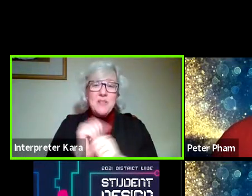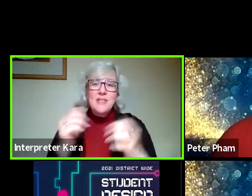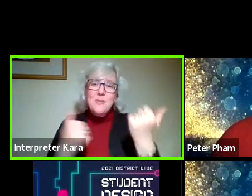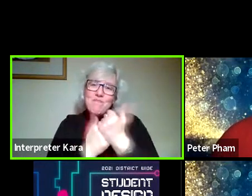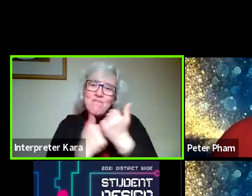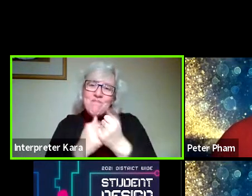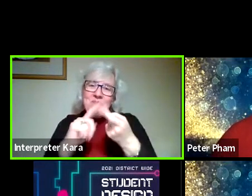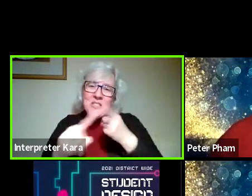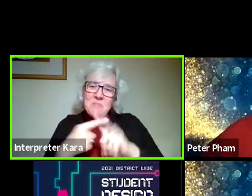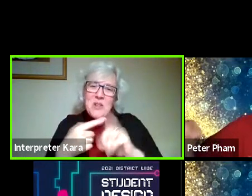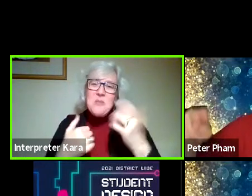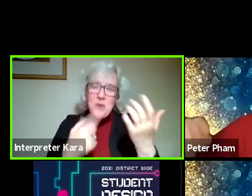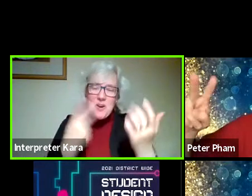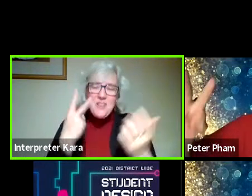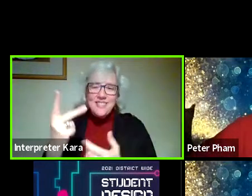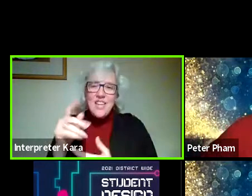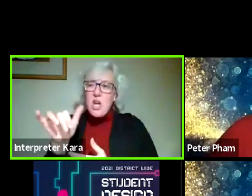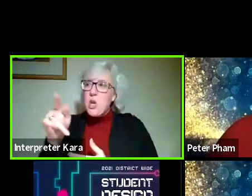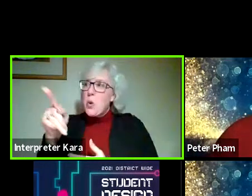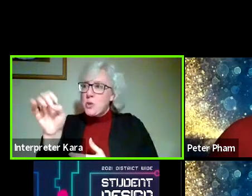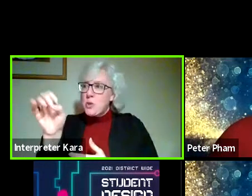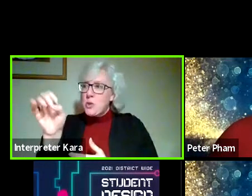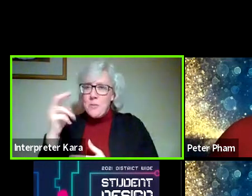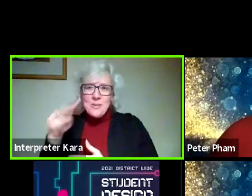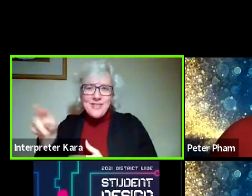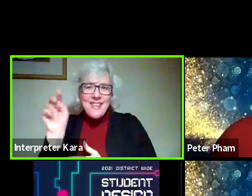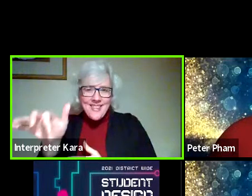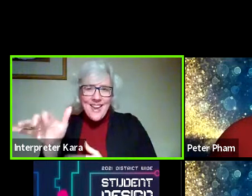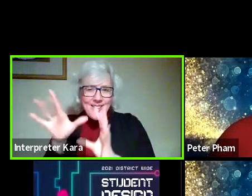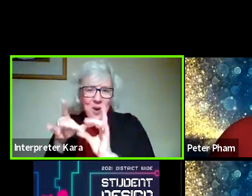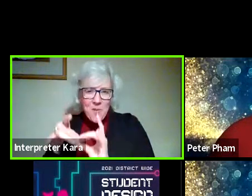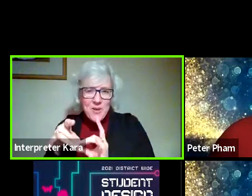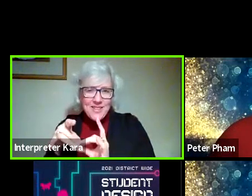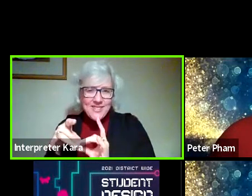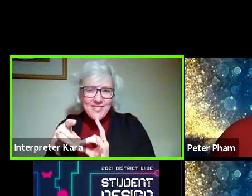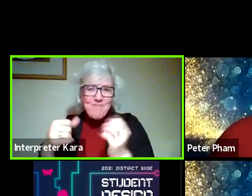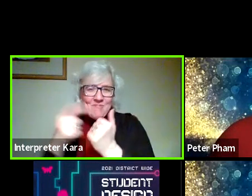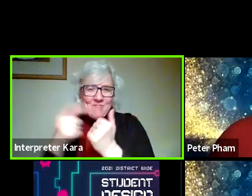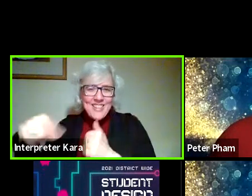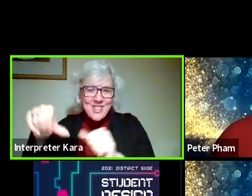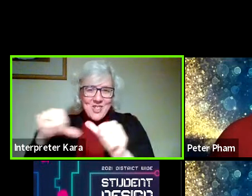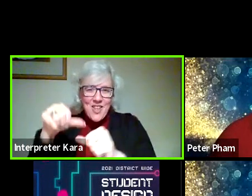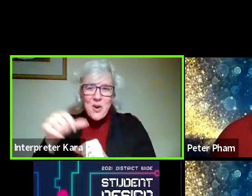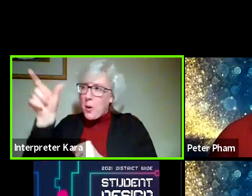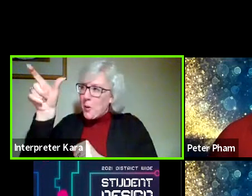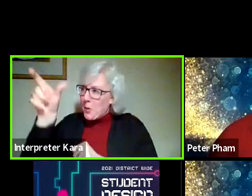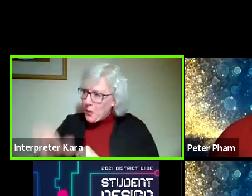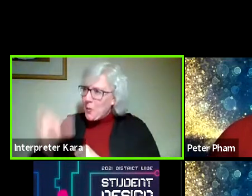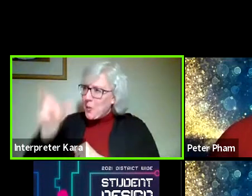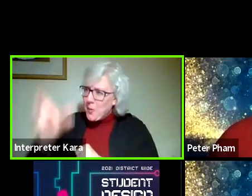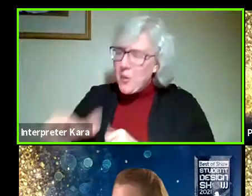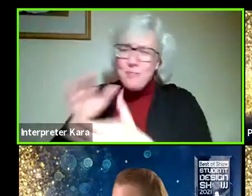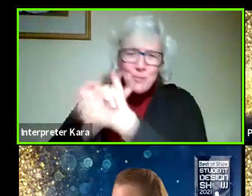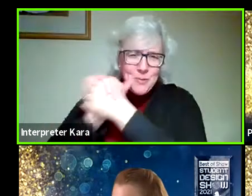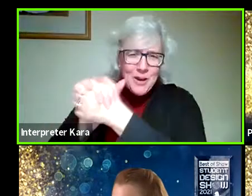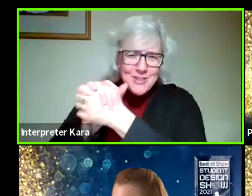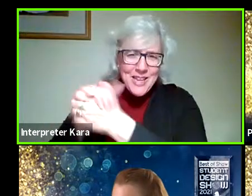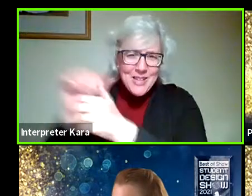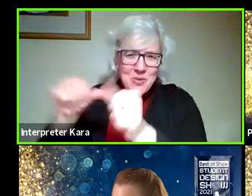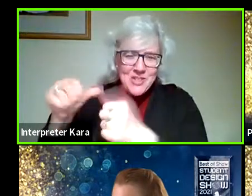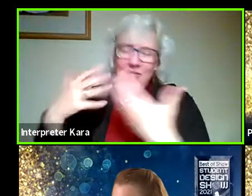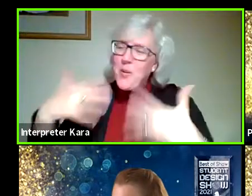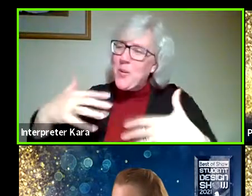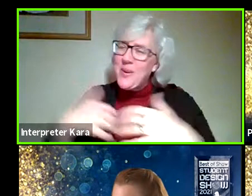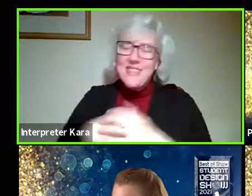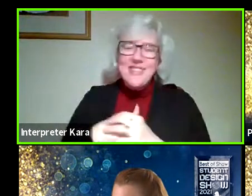support that we can kind of see on the YouTube commentary that's floating up along the right side that people are saying congratulations to each other.